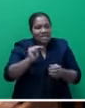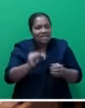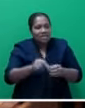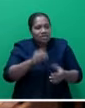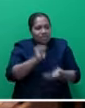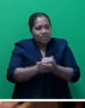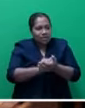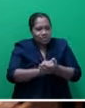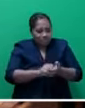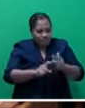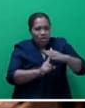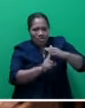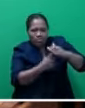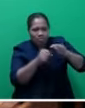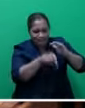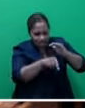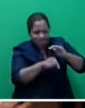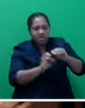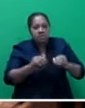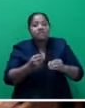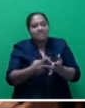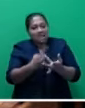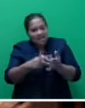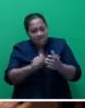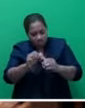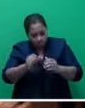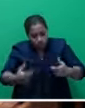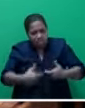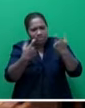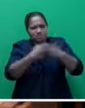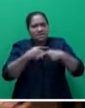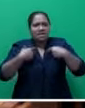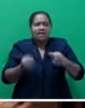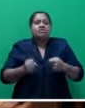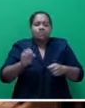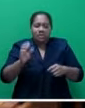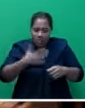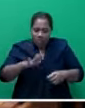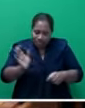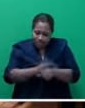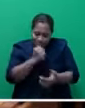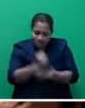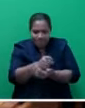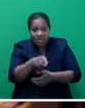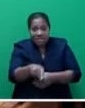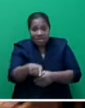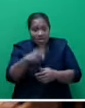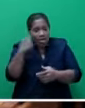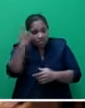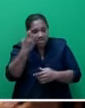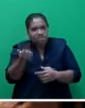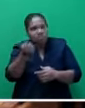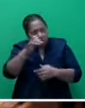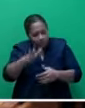that is another challenge that we have. But let me assure this August House, Mr. Speaker Sir, that that concern has been addressed. It